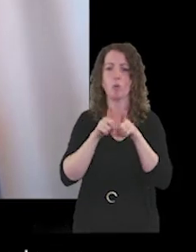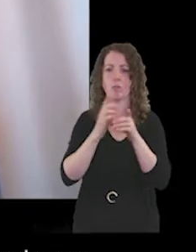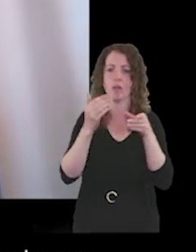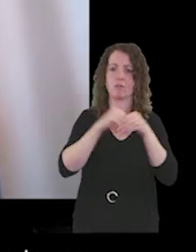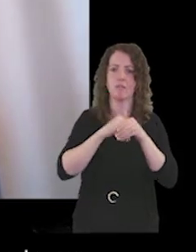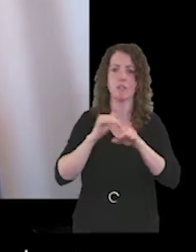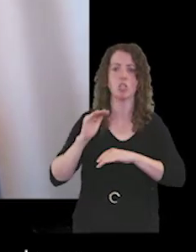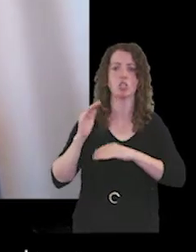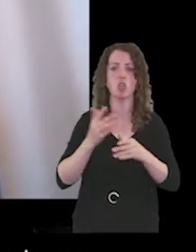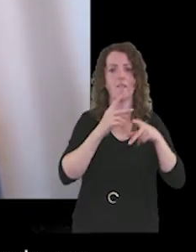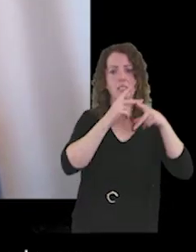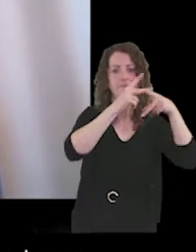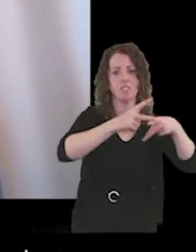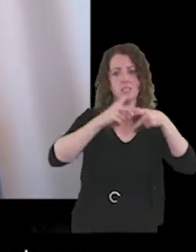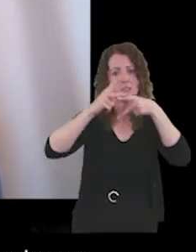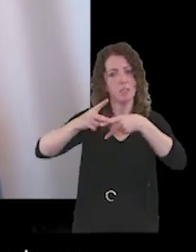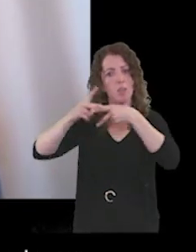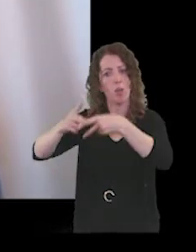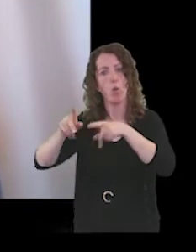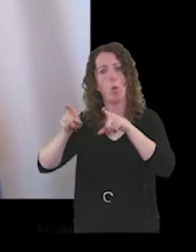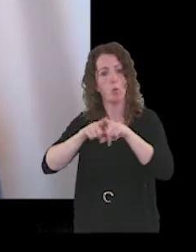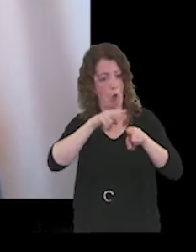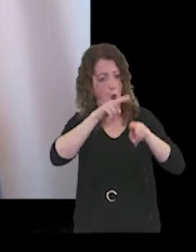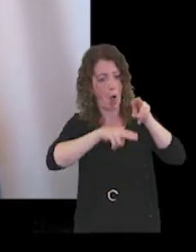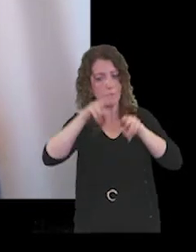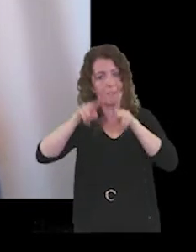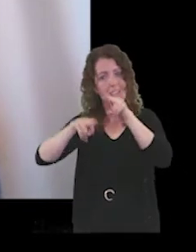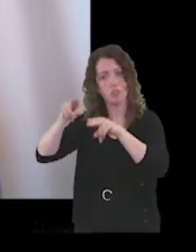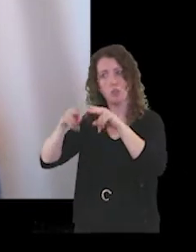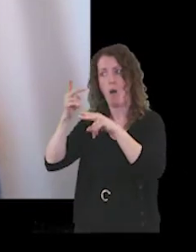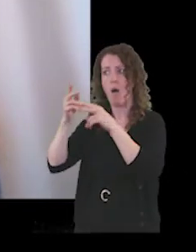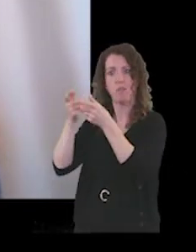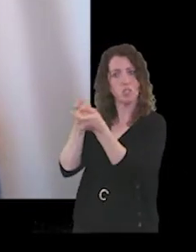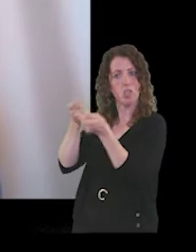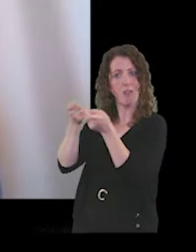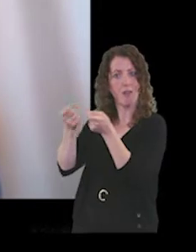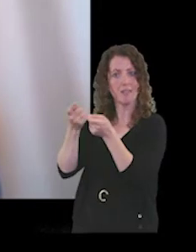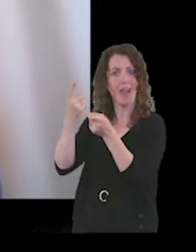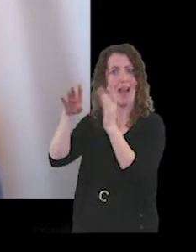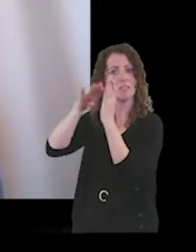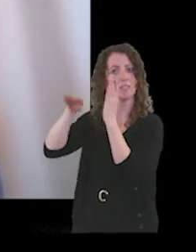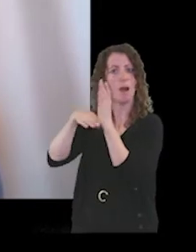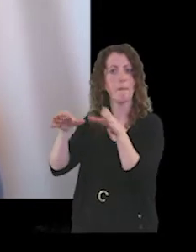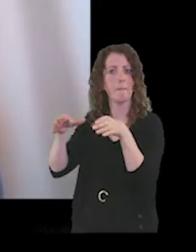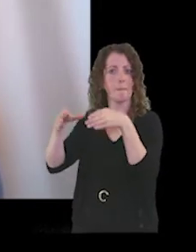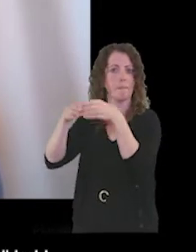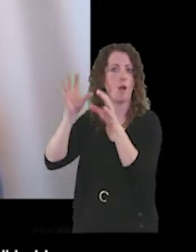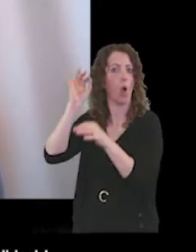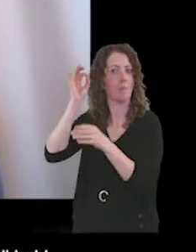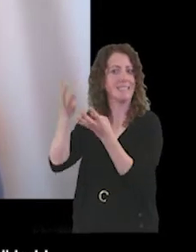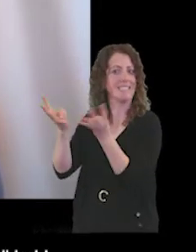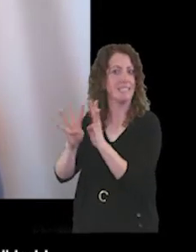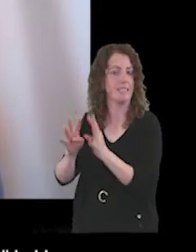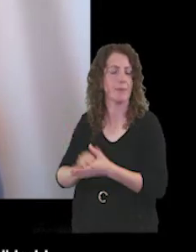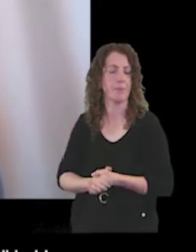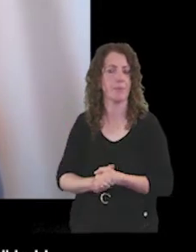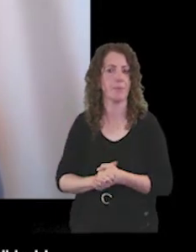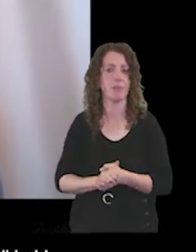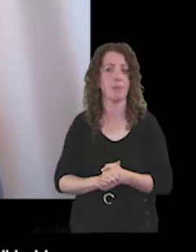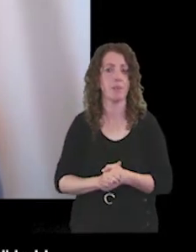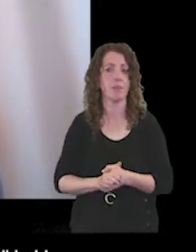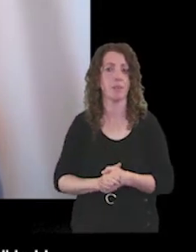service area visits and observations of the directors and related subcommittees. In 2020